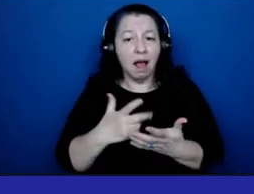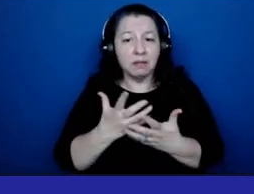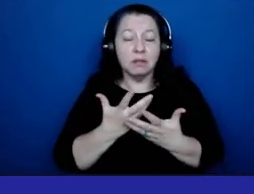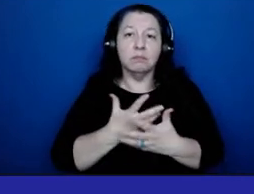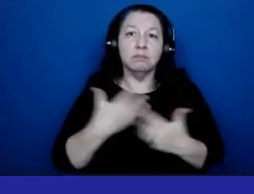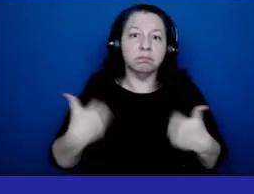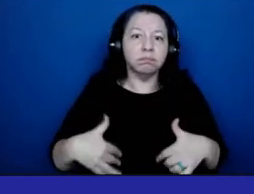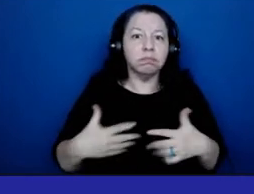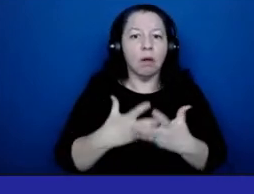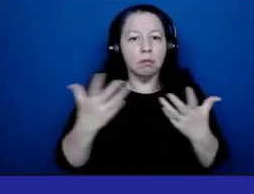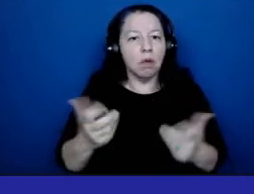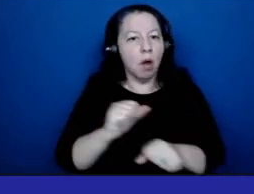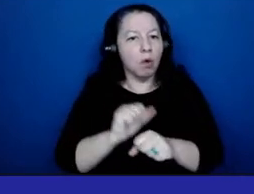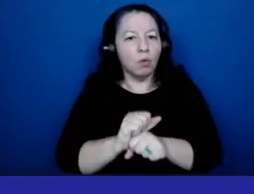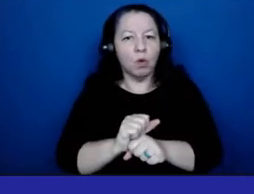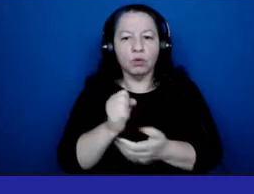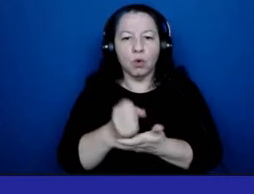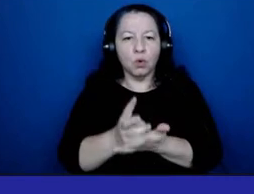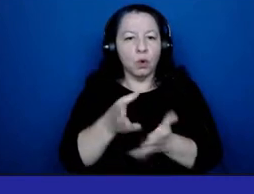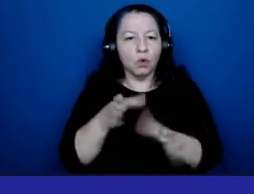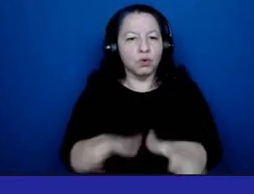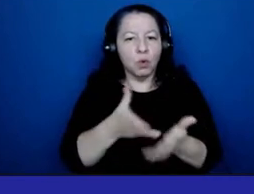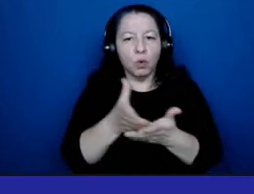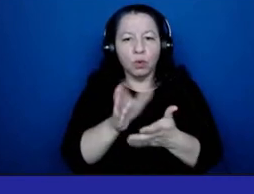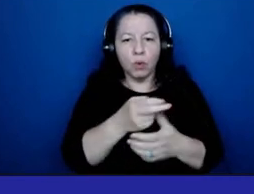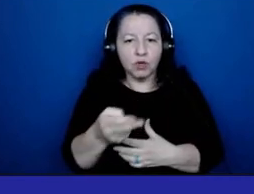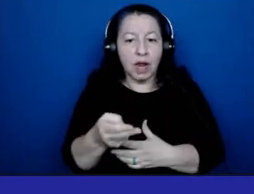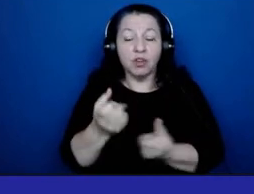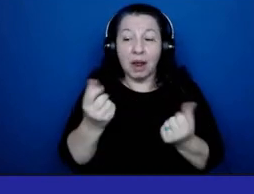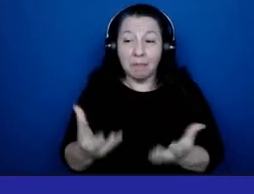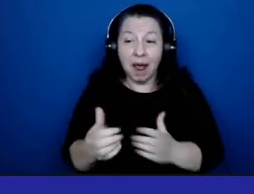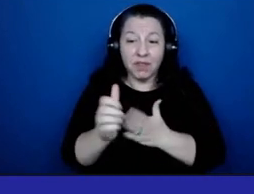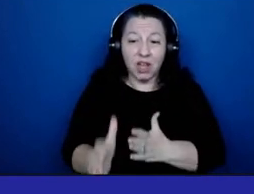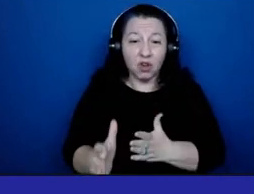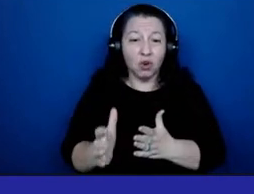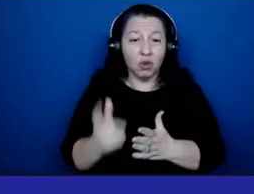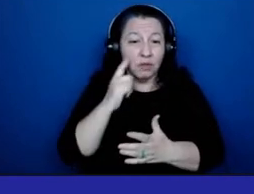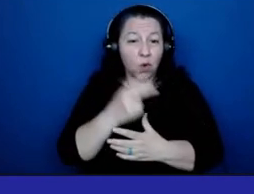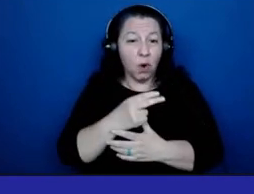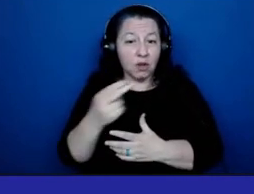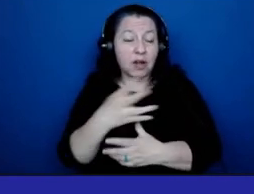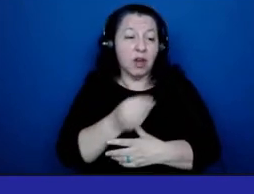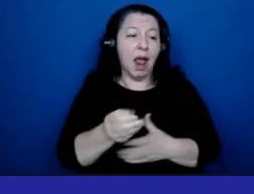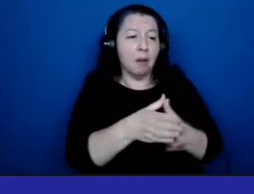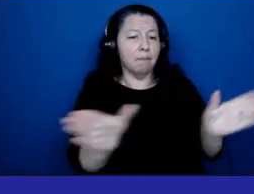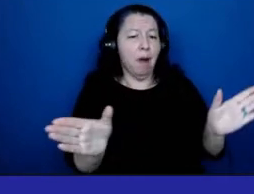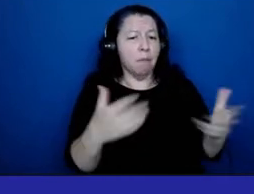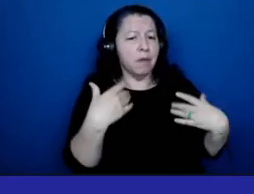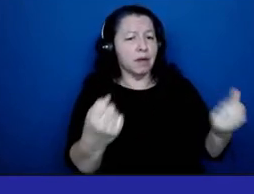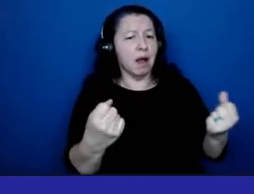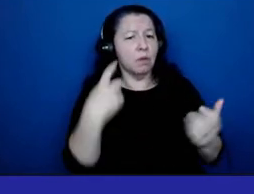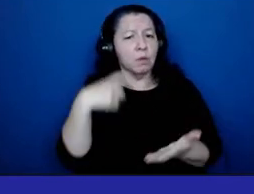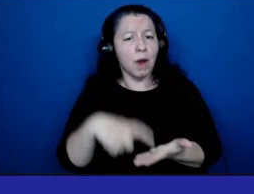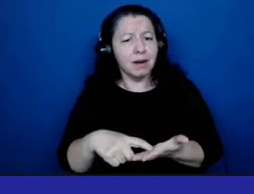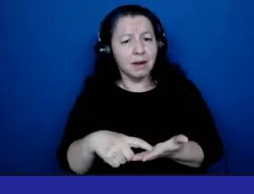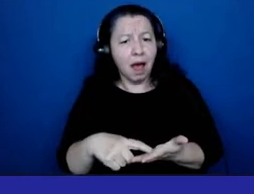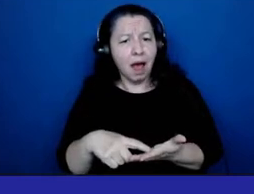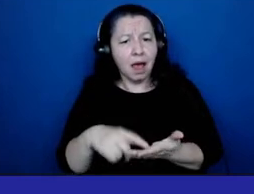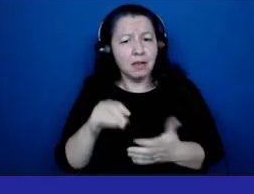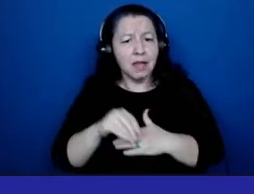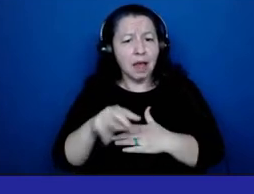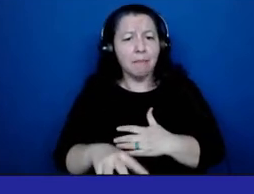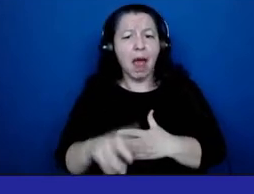social workers do throughout H&H. Many of the leaders in H&H, and, of course, throughout public health, recognize the impact of social